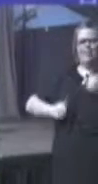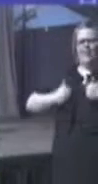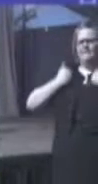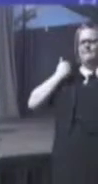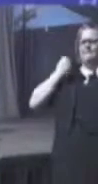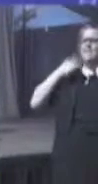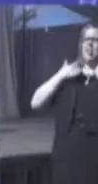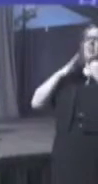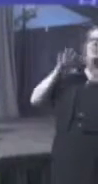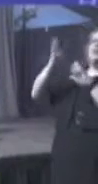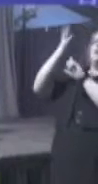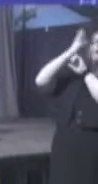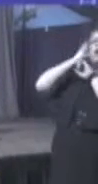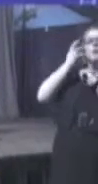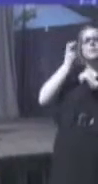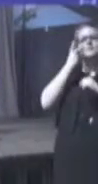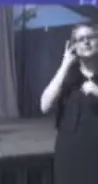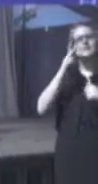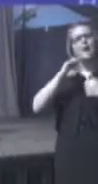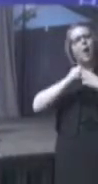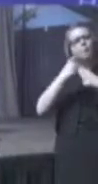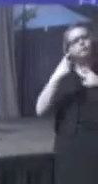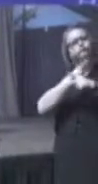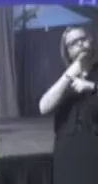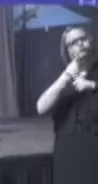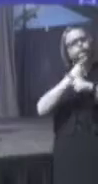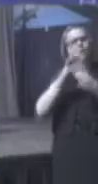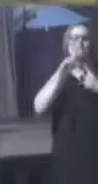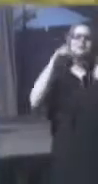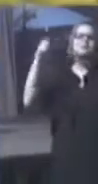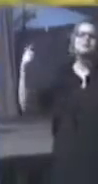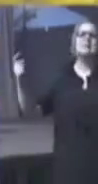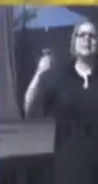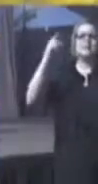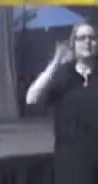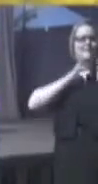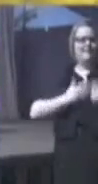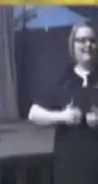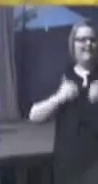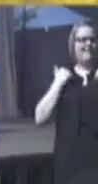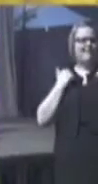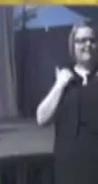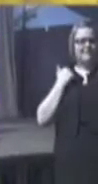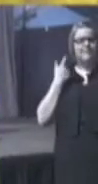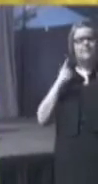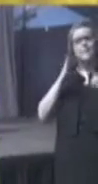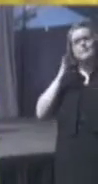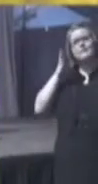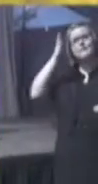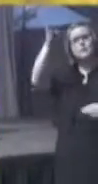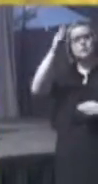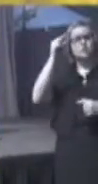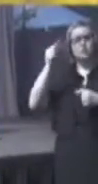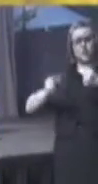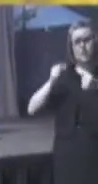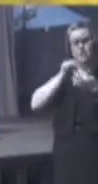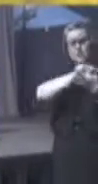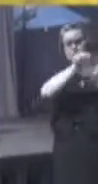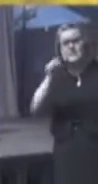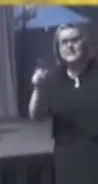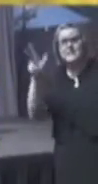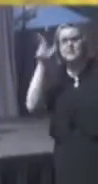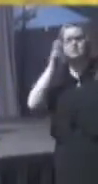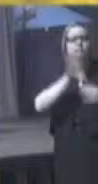how ordinary Americans could do extraordinary things. And when future generations hear these songs of